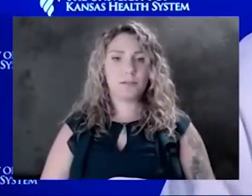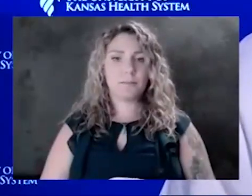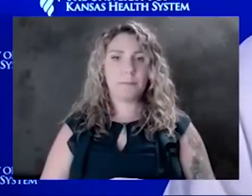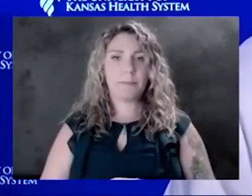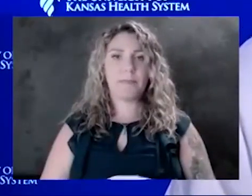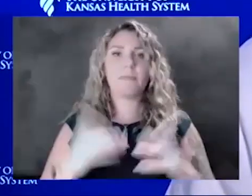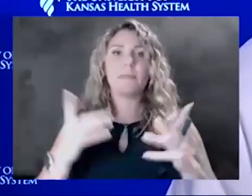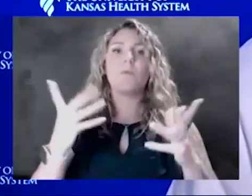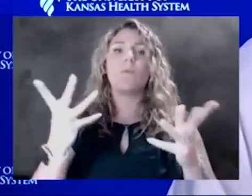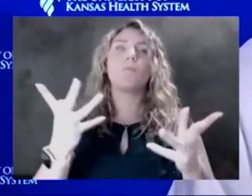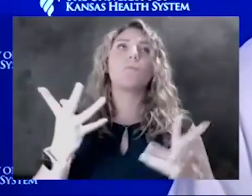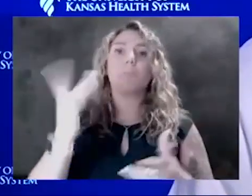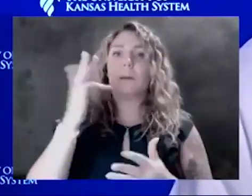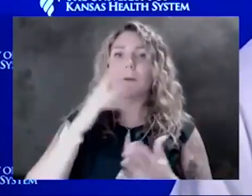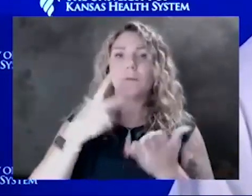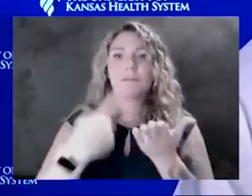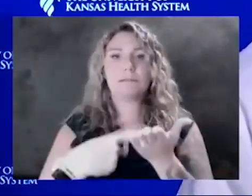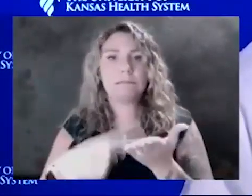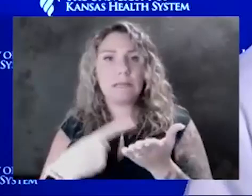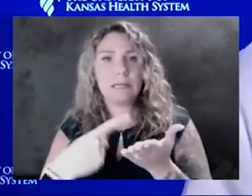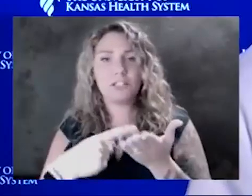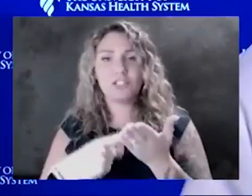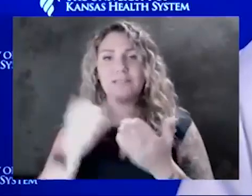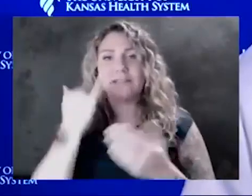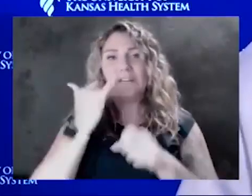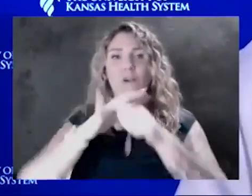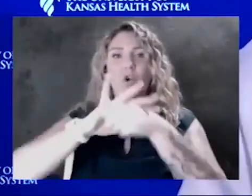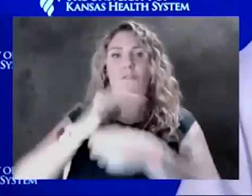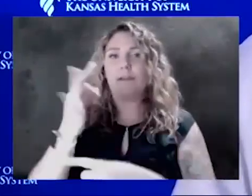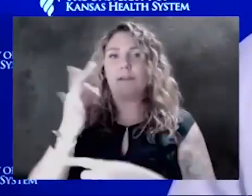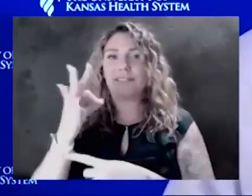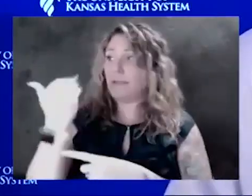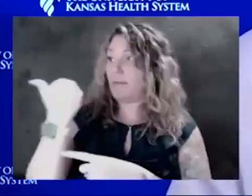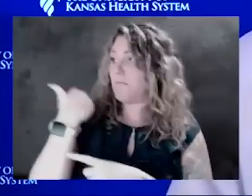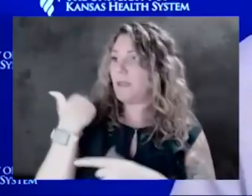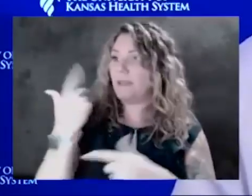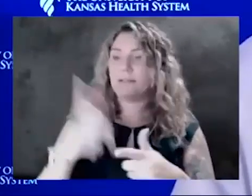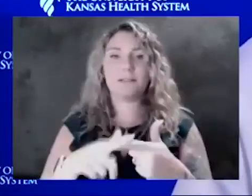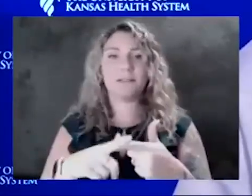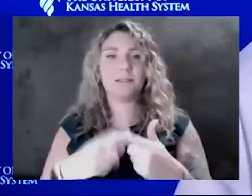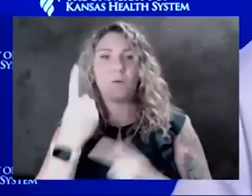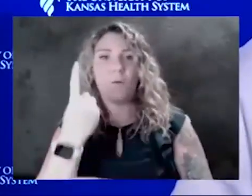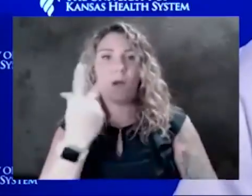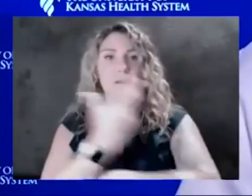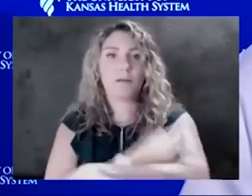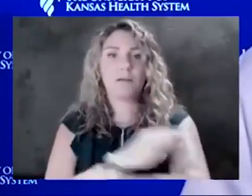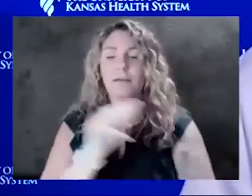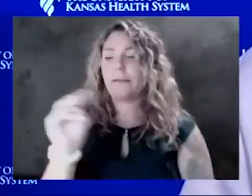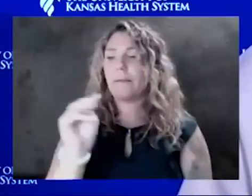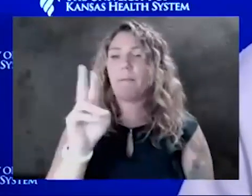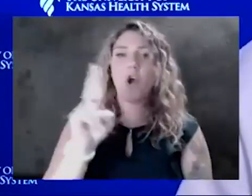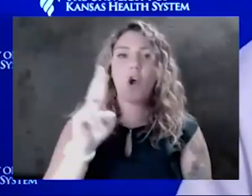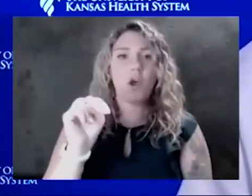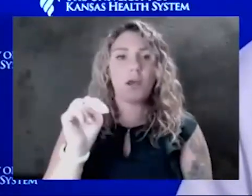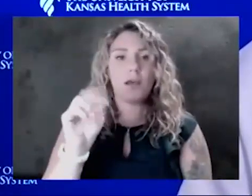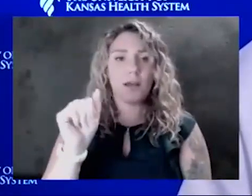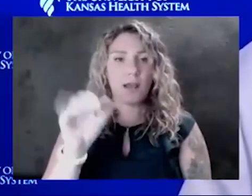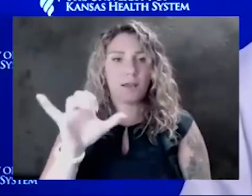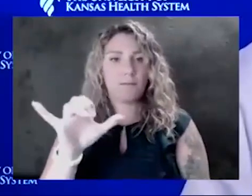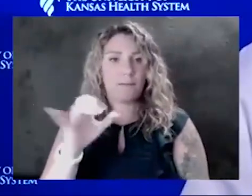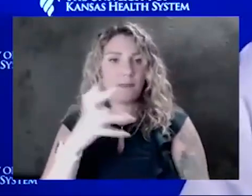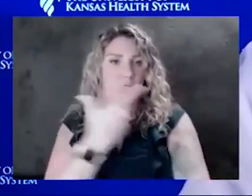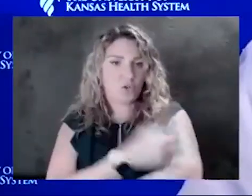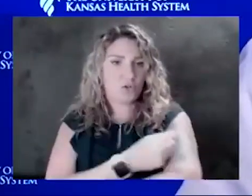had COVID-19 in the past and you just need then one dose of mRNA vaccine. But there is no recommendation or